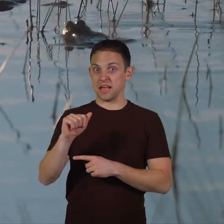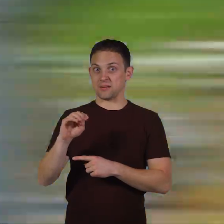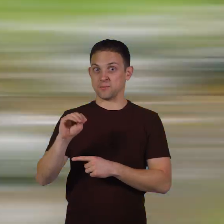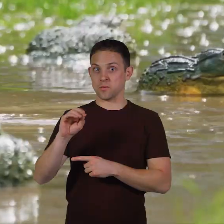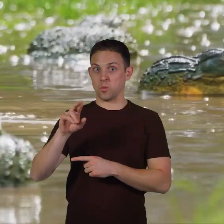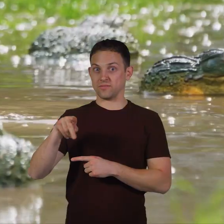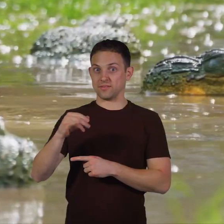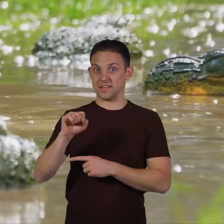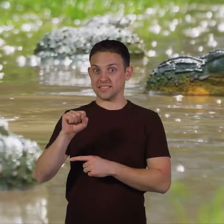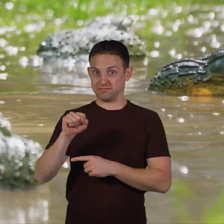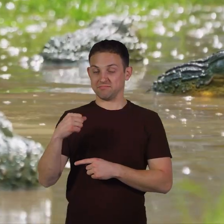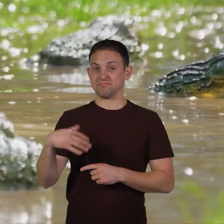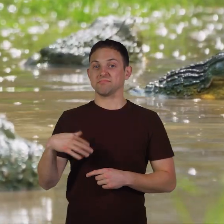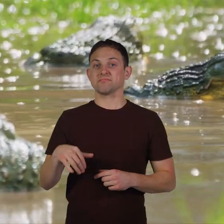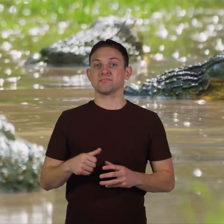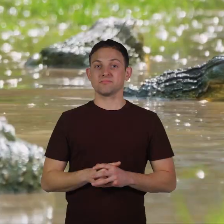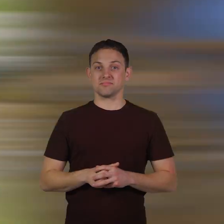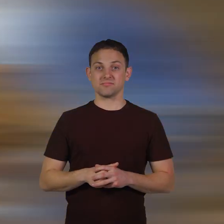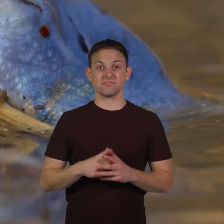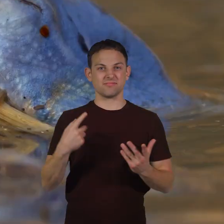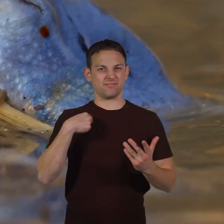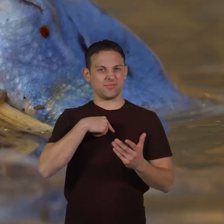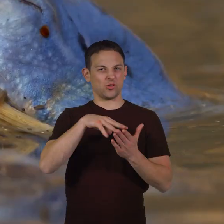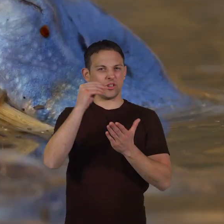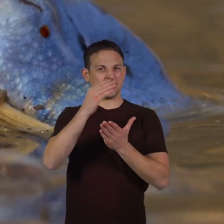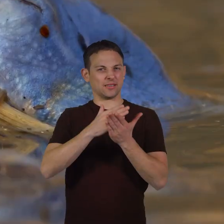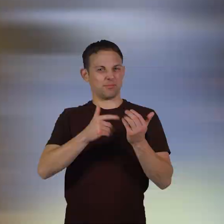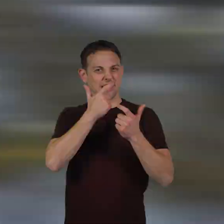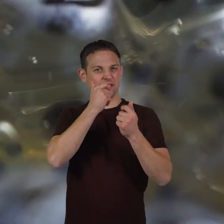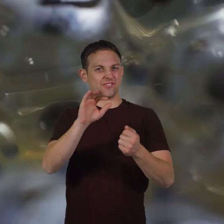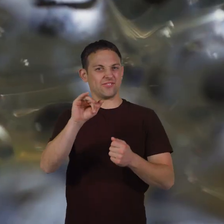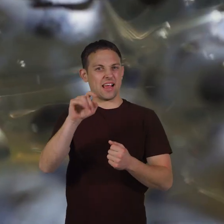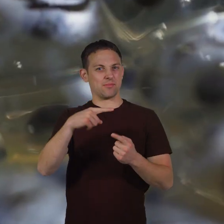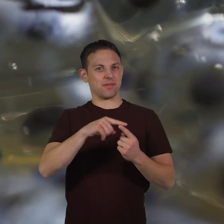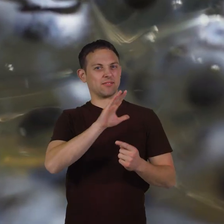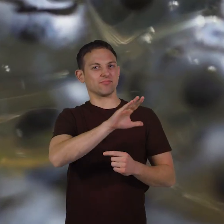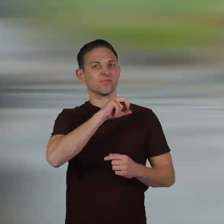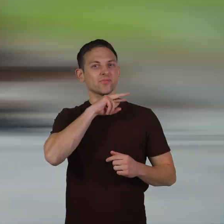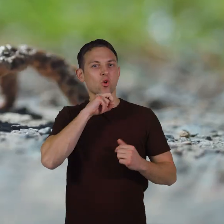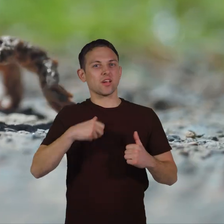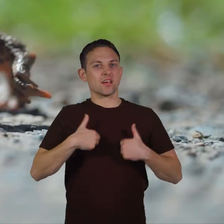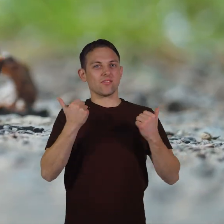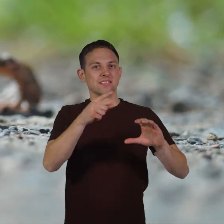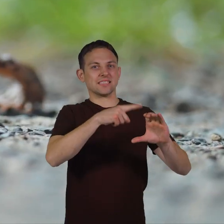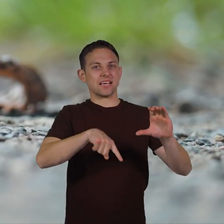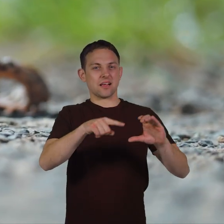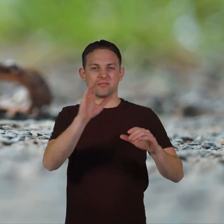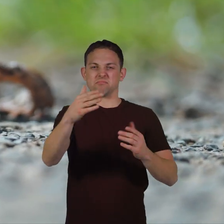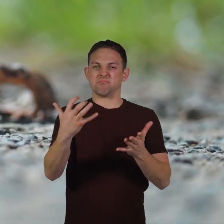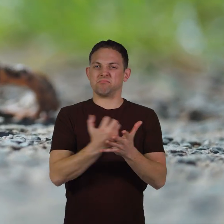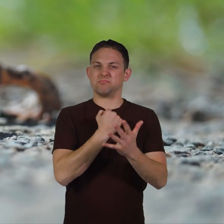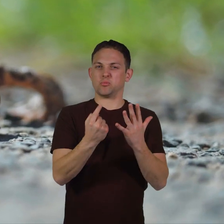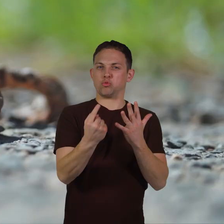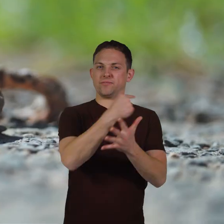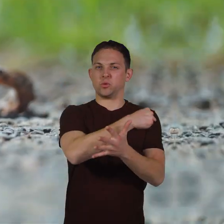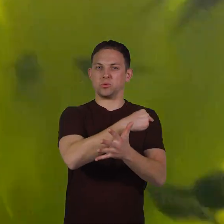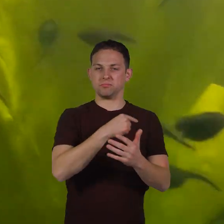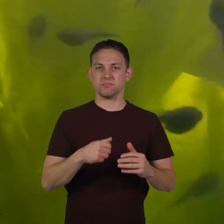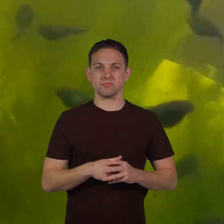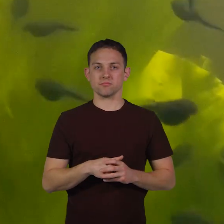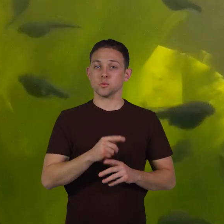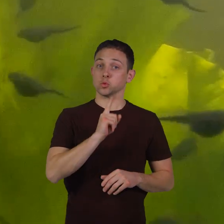a whole lot of metamorphosis we have learned some interesting facts about a frog's life cycle let's review